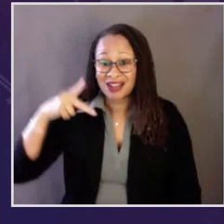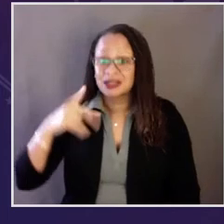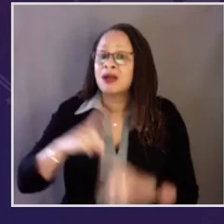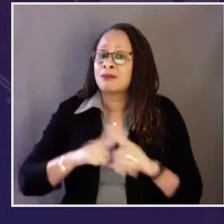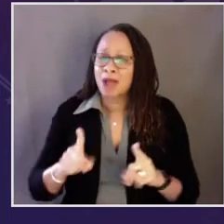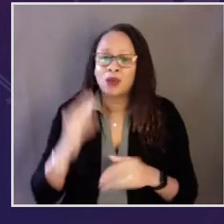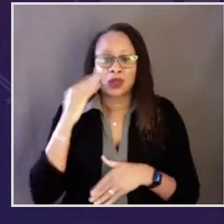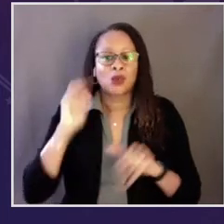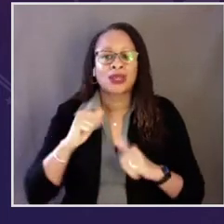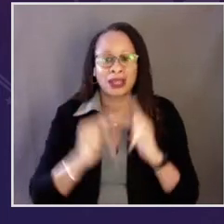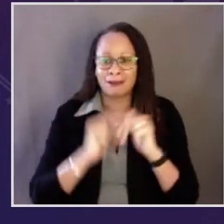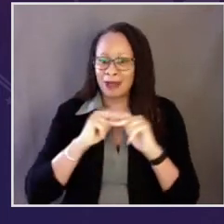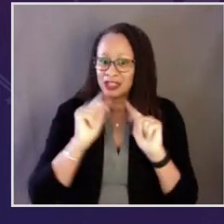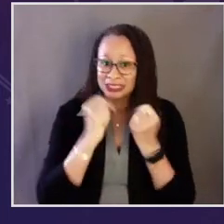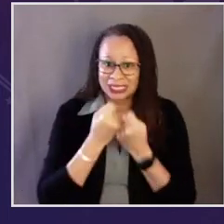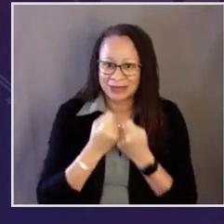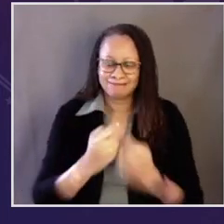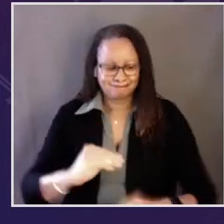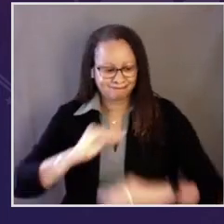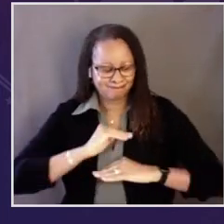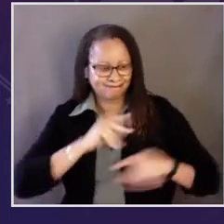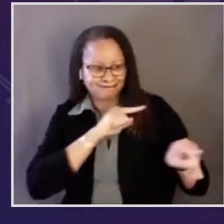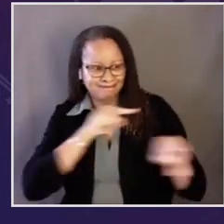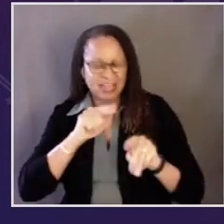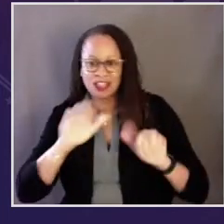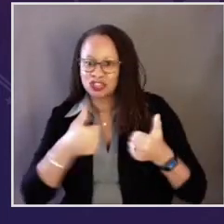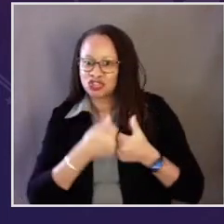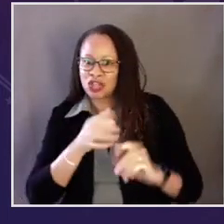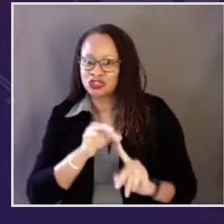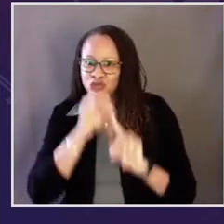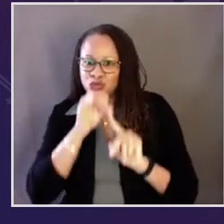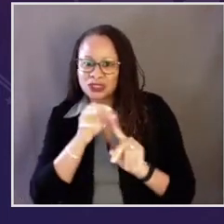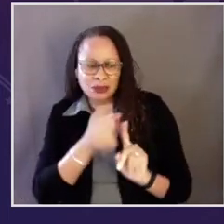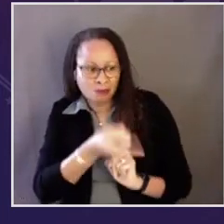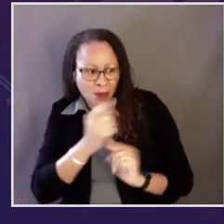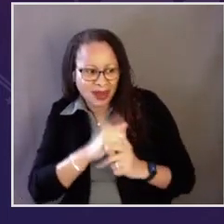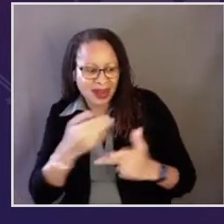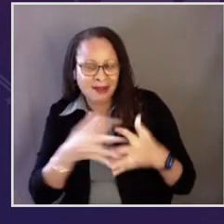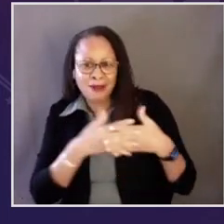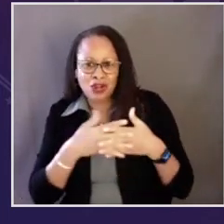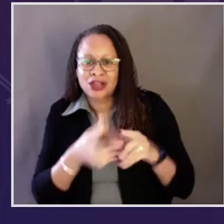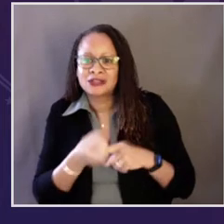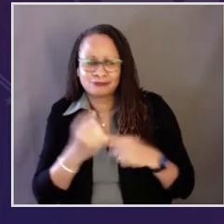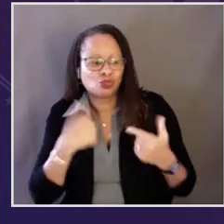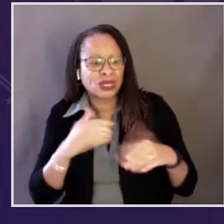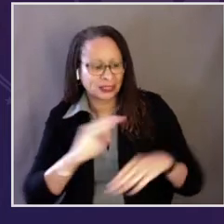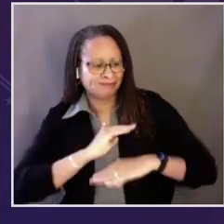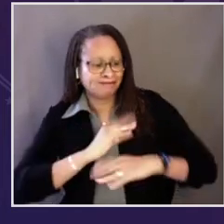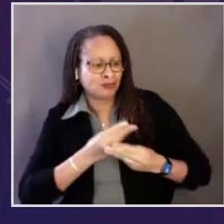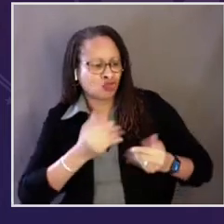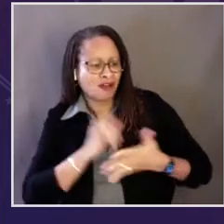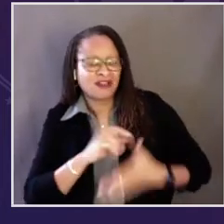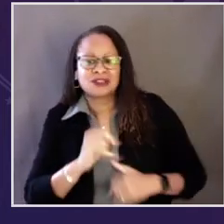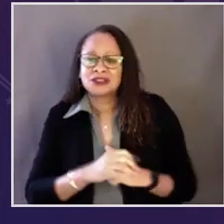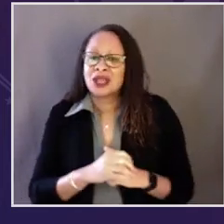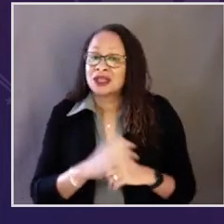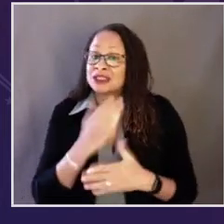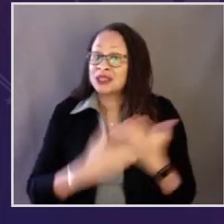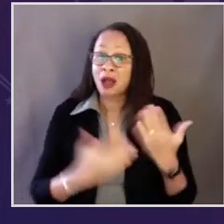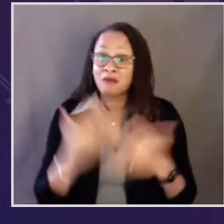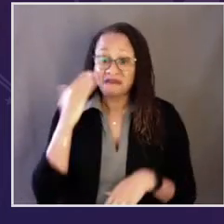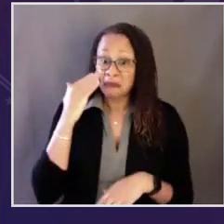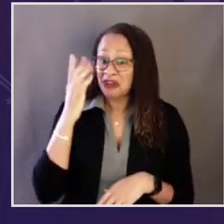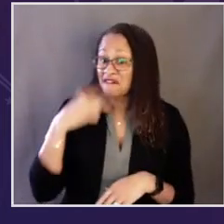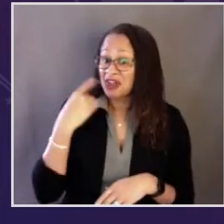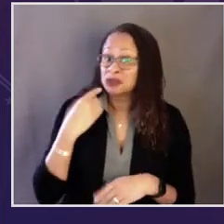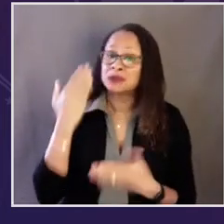out for us when we got elected. But we also knew we could build a team that would meet this unique and challenging moment in American history.